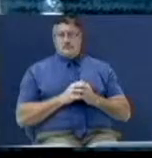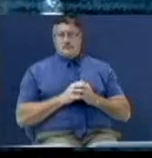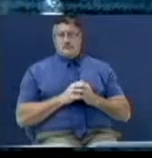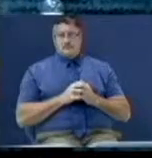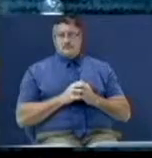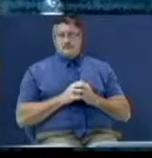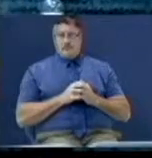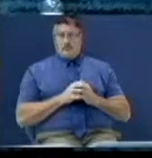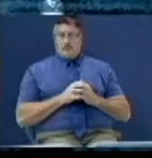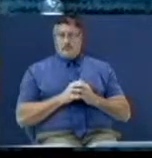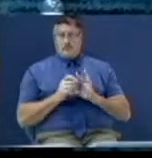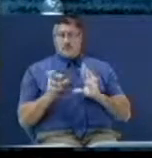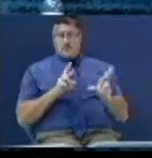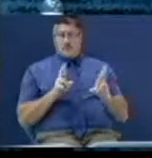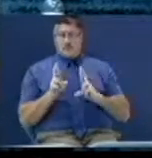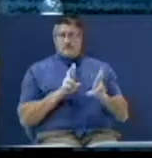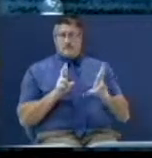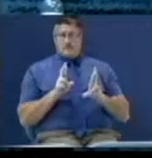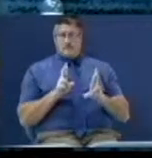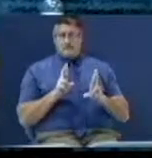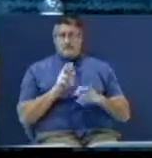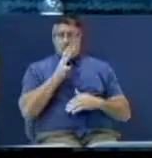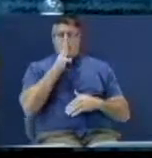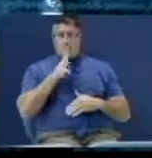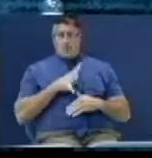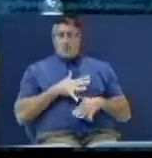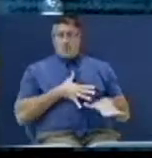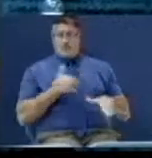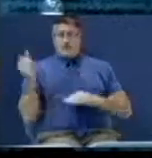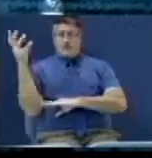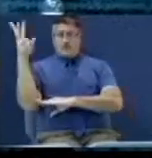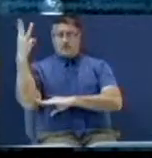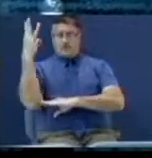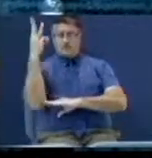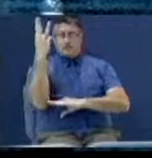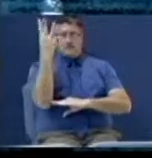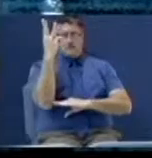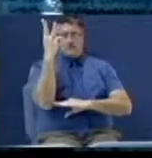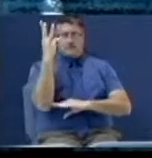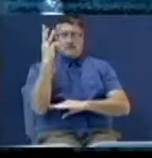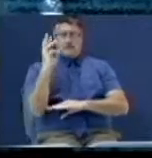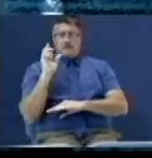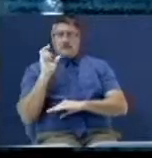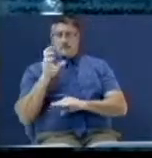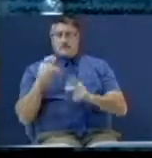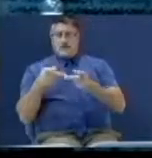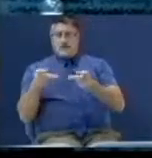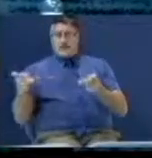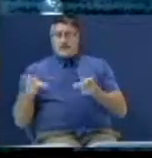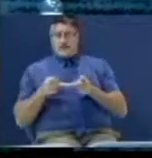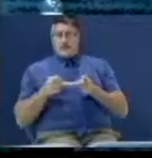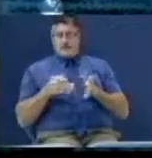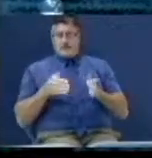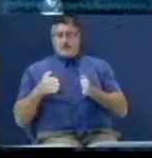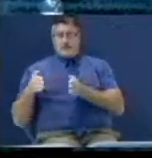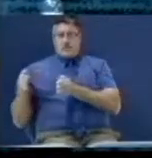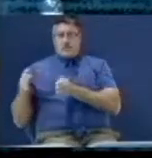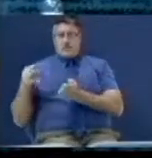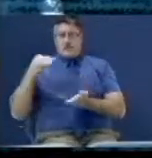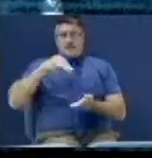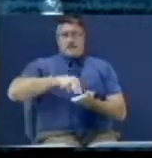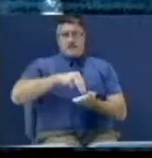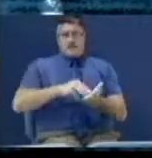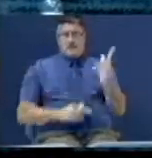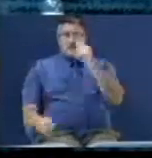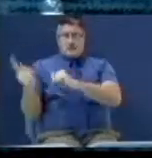Are you there? And the woman fled into the wilderness where she hath a place prepared. This was right in the middle of the